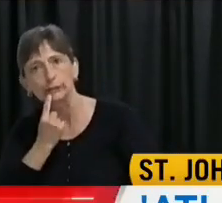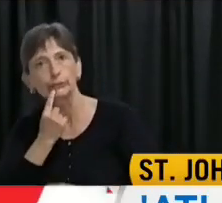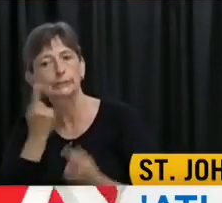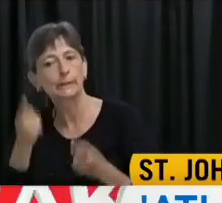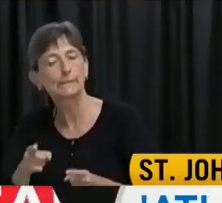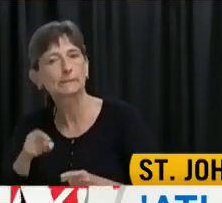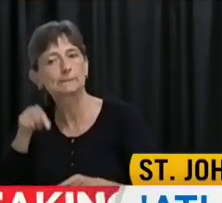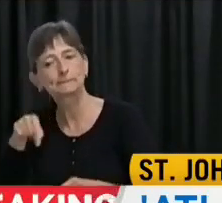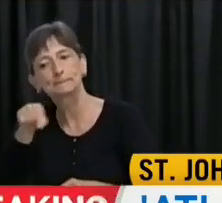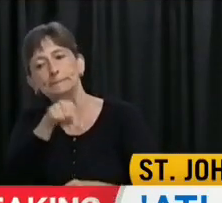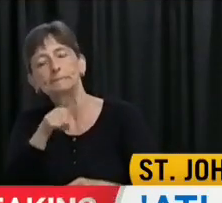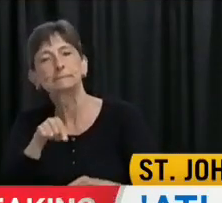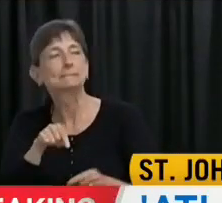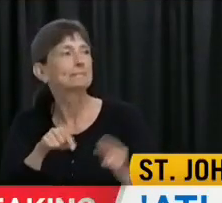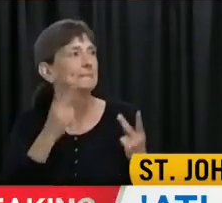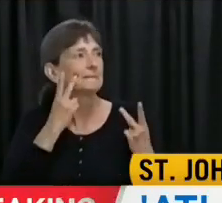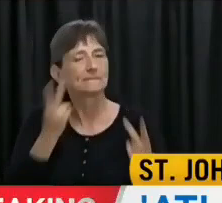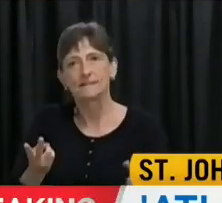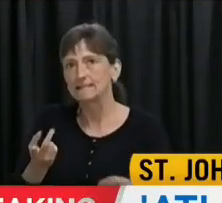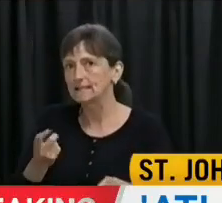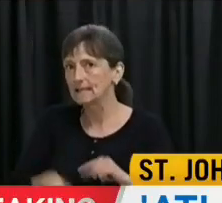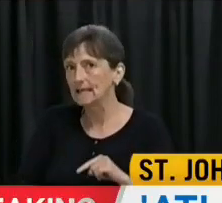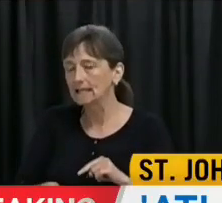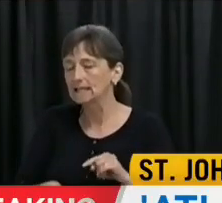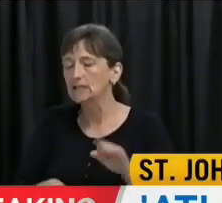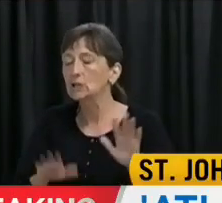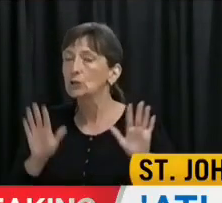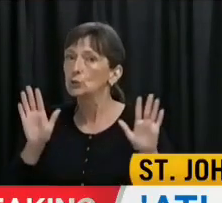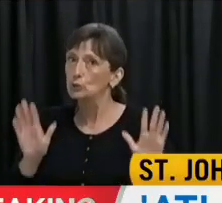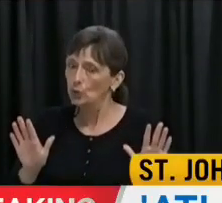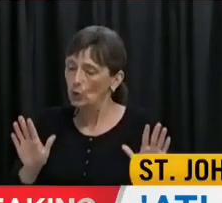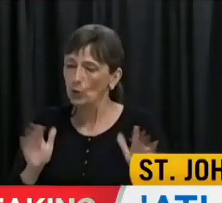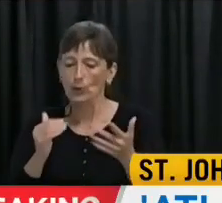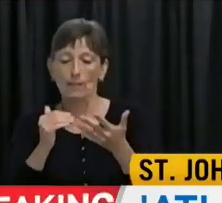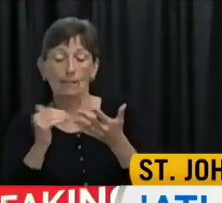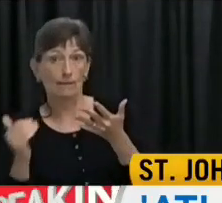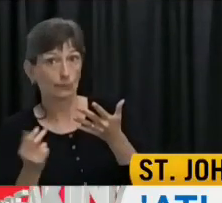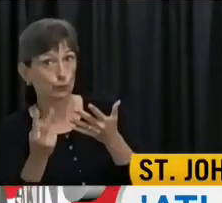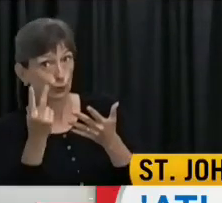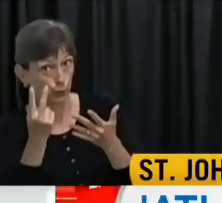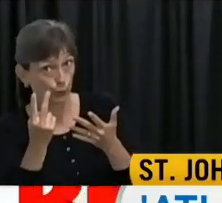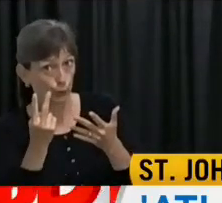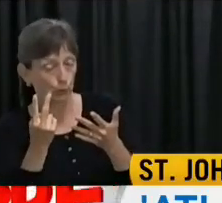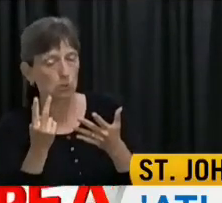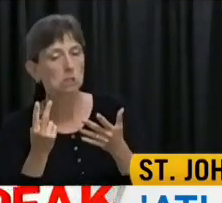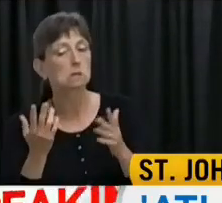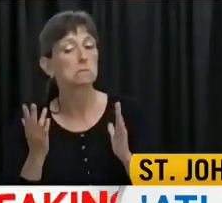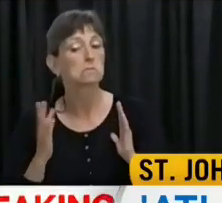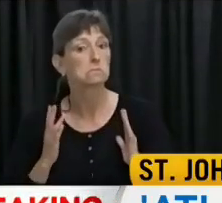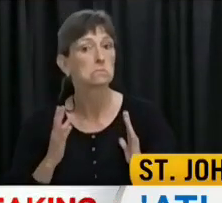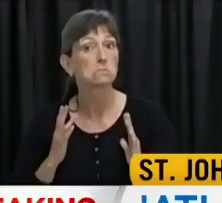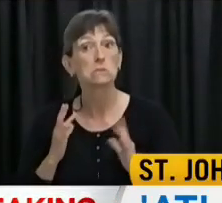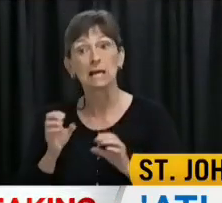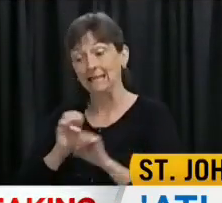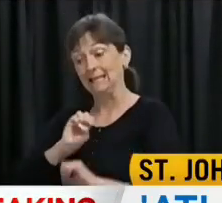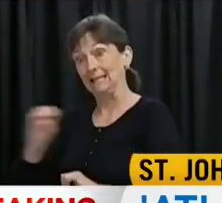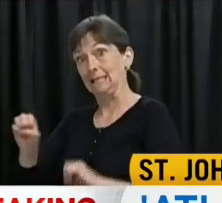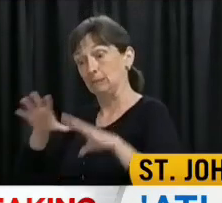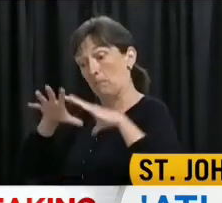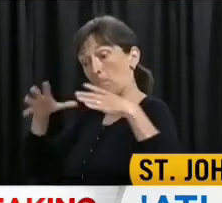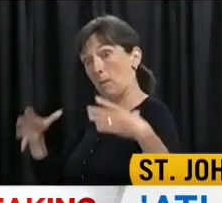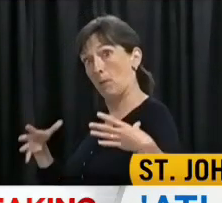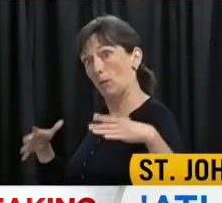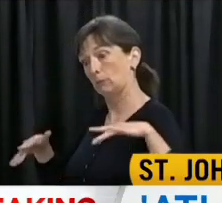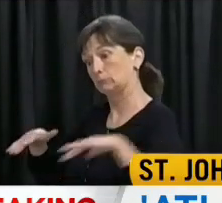So we would also like to say that if all goes well in both Alert Level 2 and the easing of travel restrictions in the